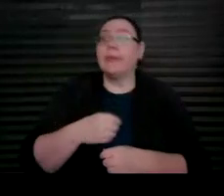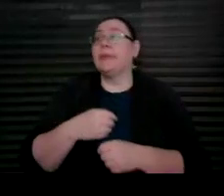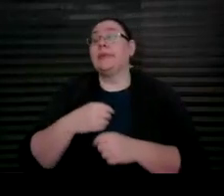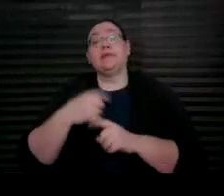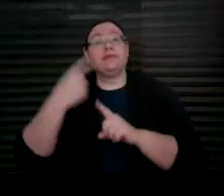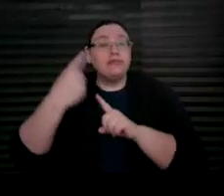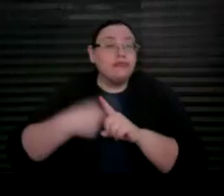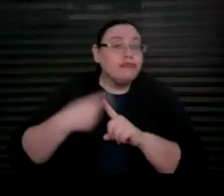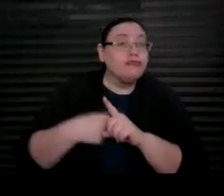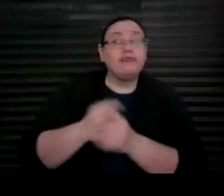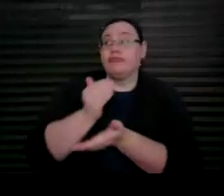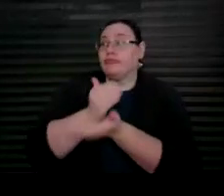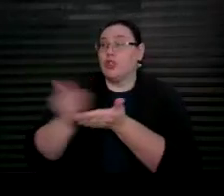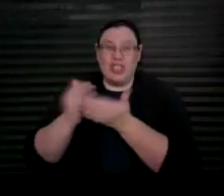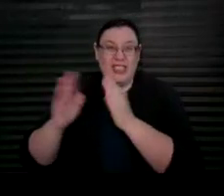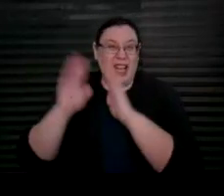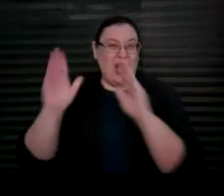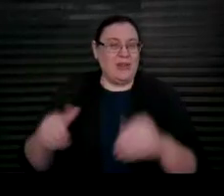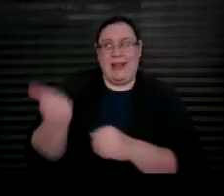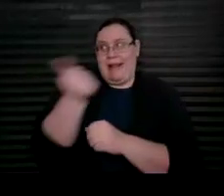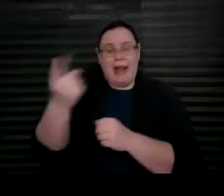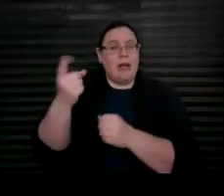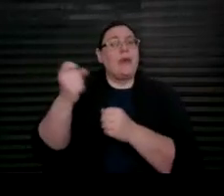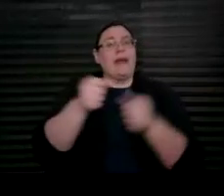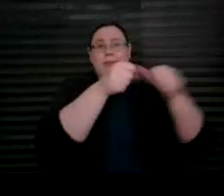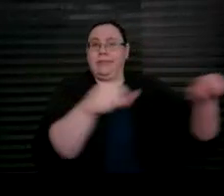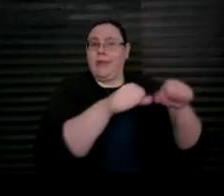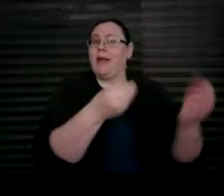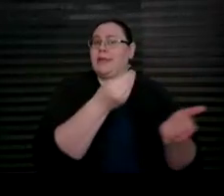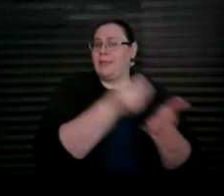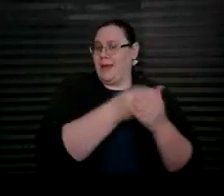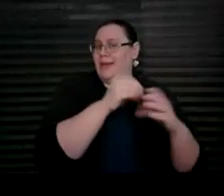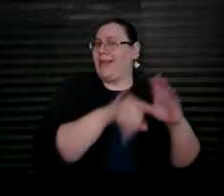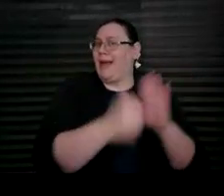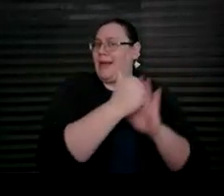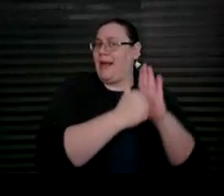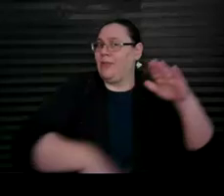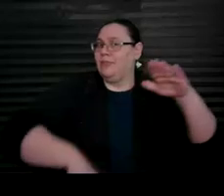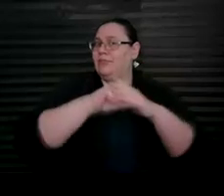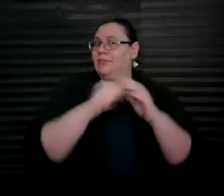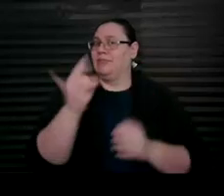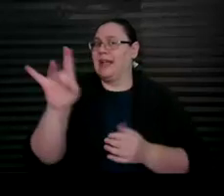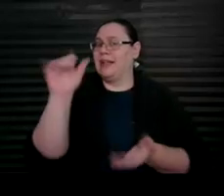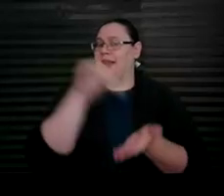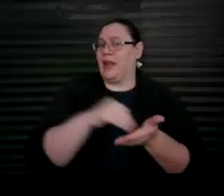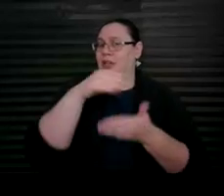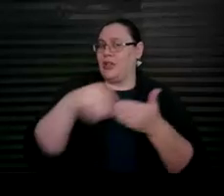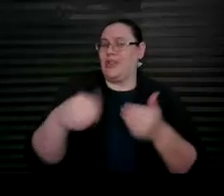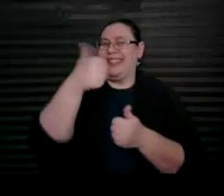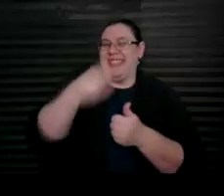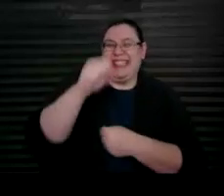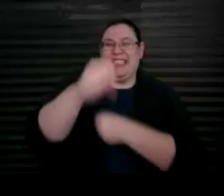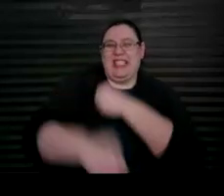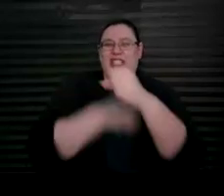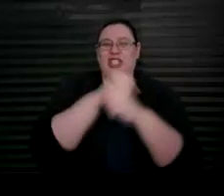Anyone can deposit money in the ABLE account up to $18,000 each calendar year.